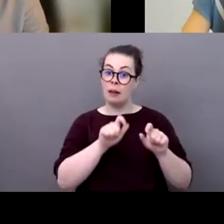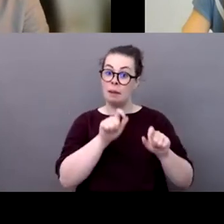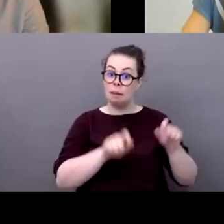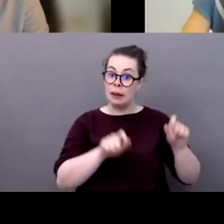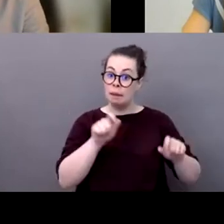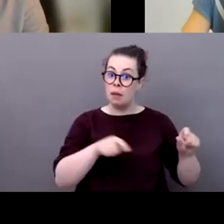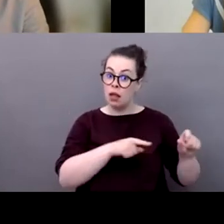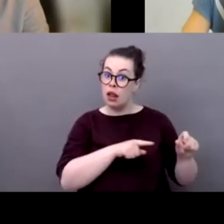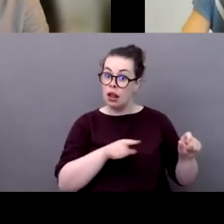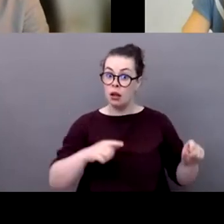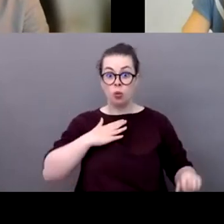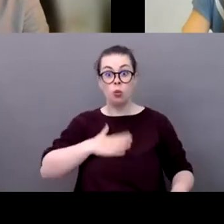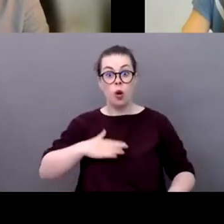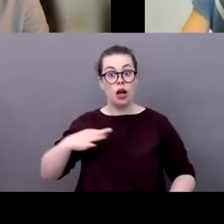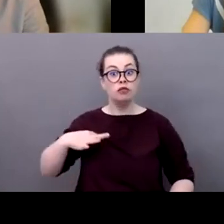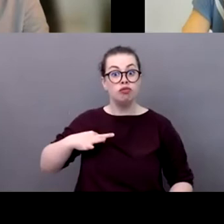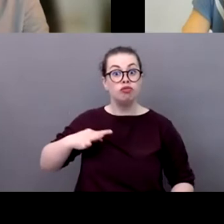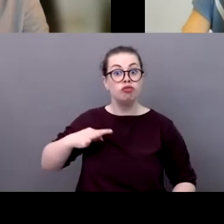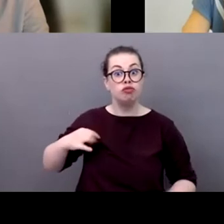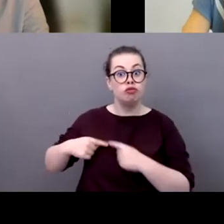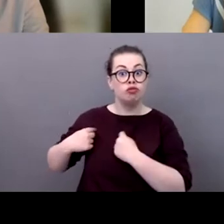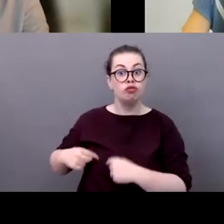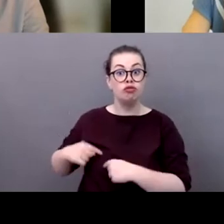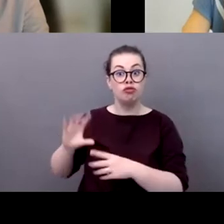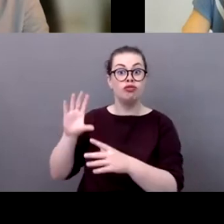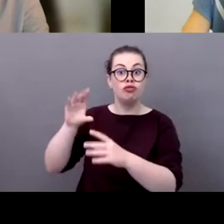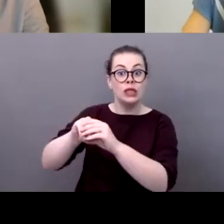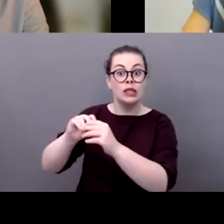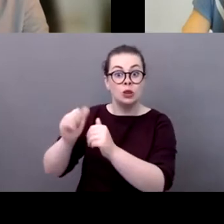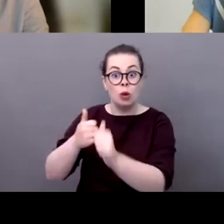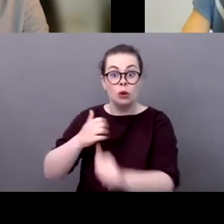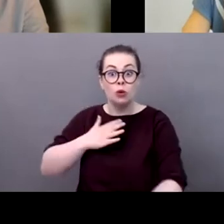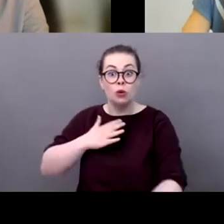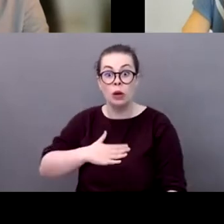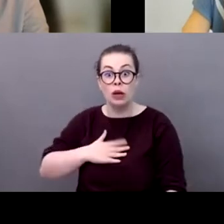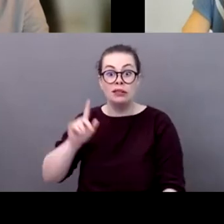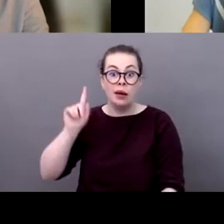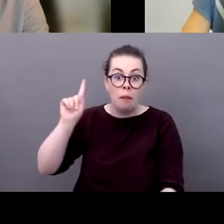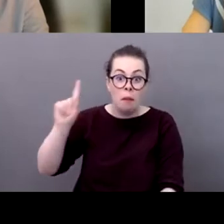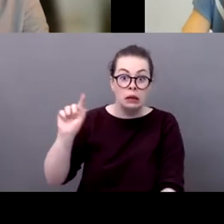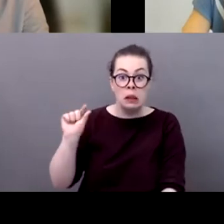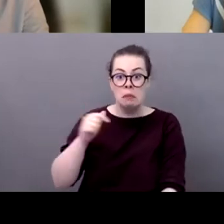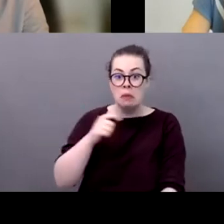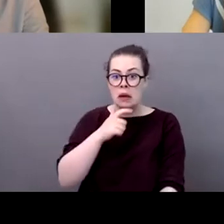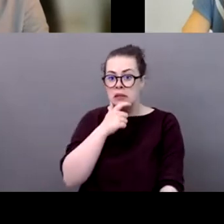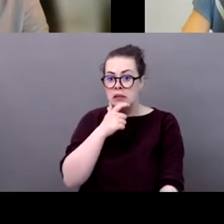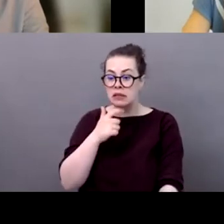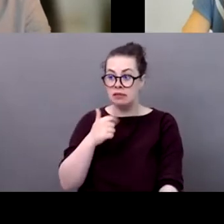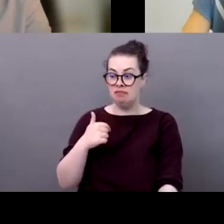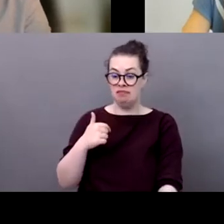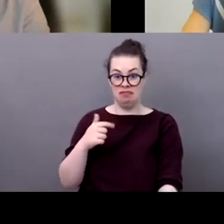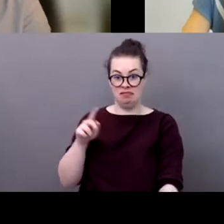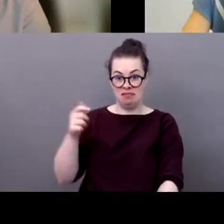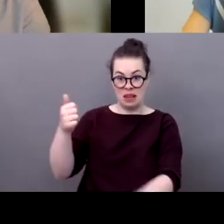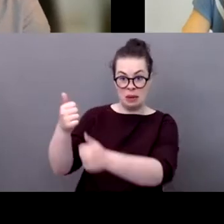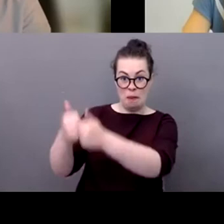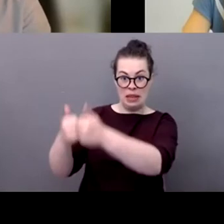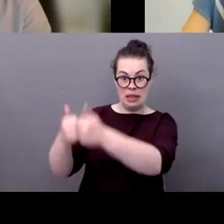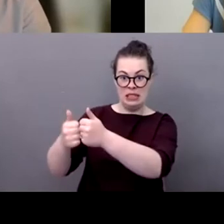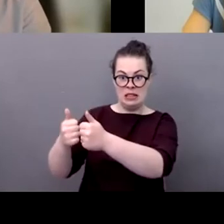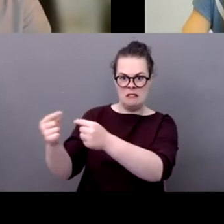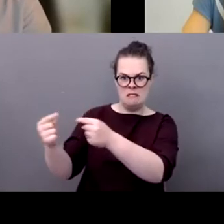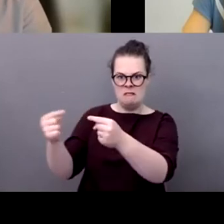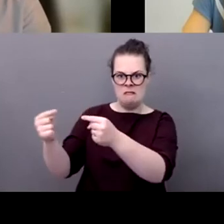volunteer or take part in sports uh but uh they do not really see uh the competitive side of sport as uh